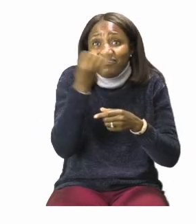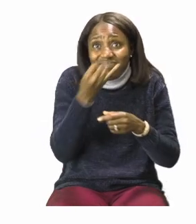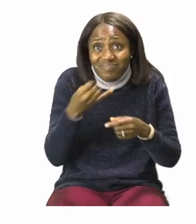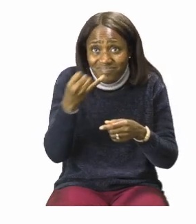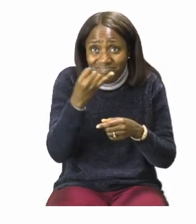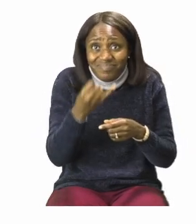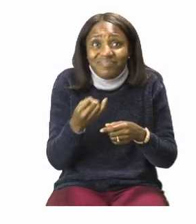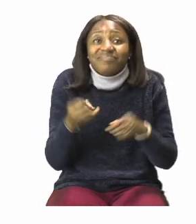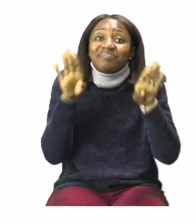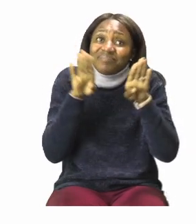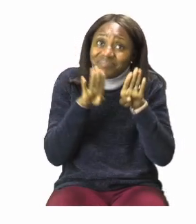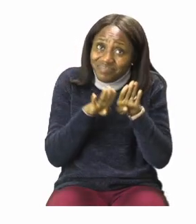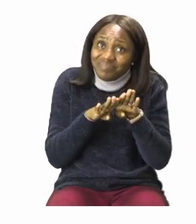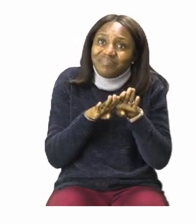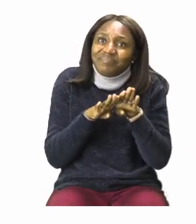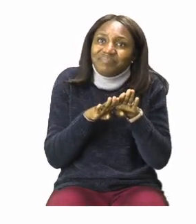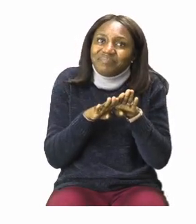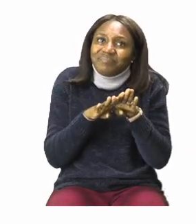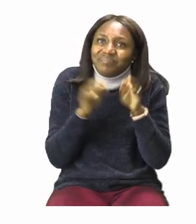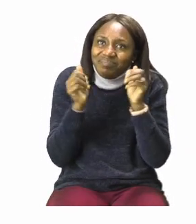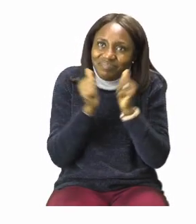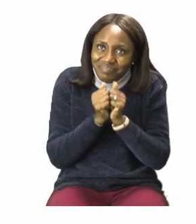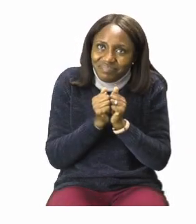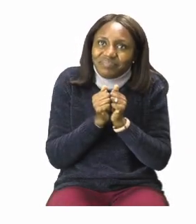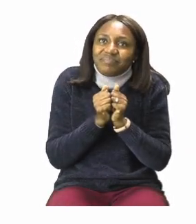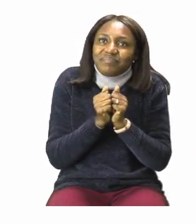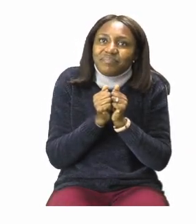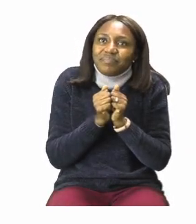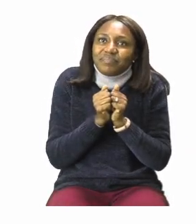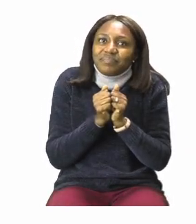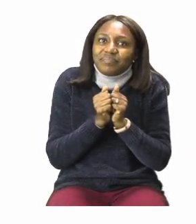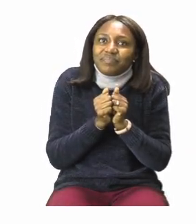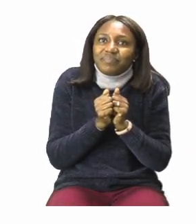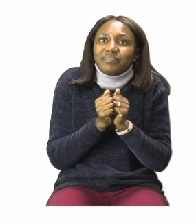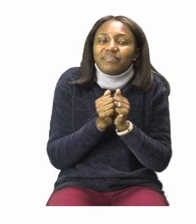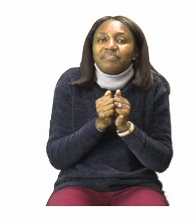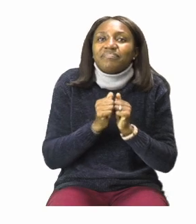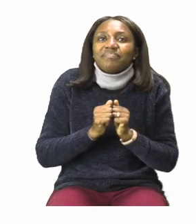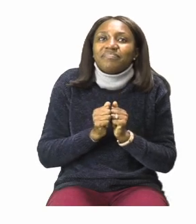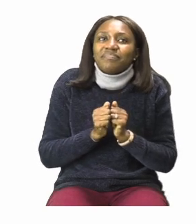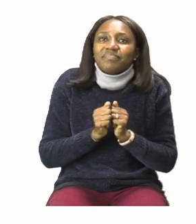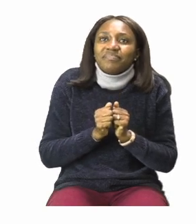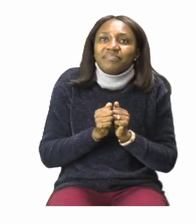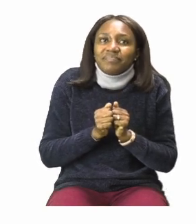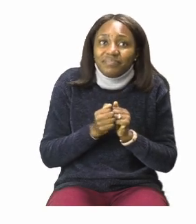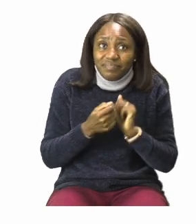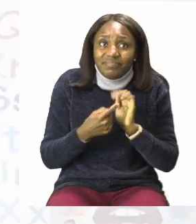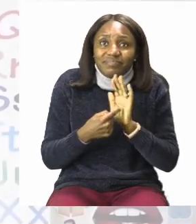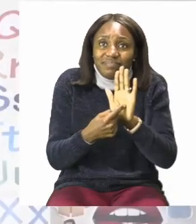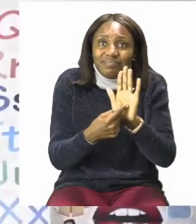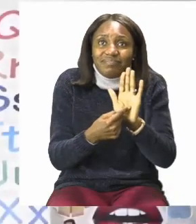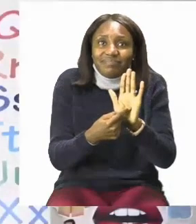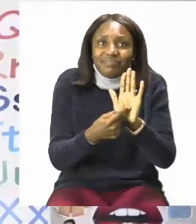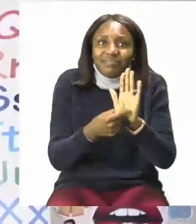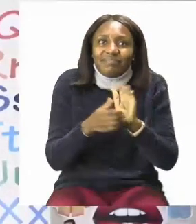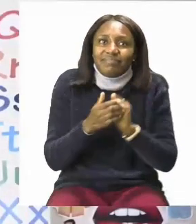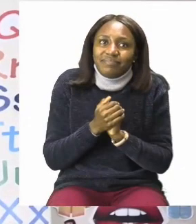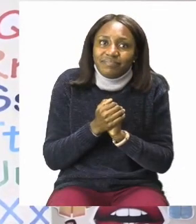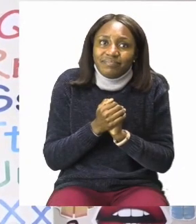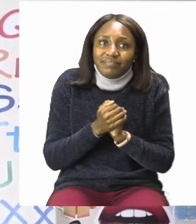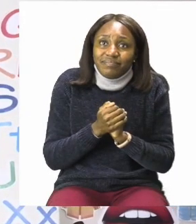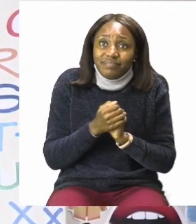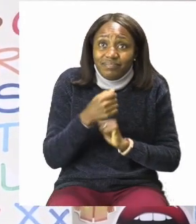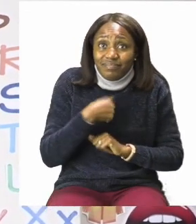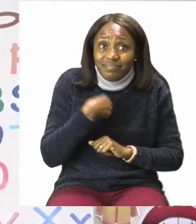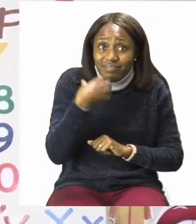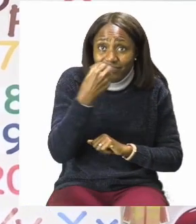and do the first one together and then we're going to do the rest as we go along. Let's take a look at the board. I have